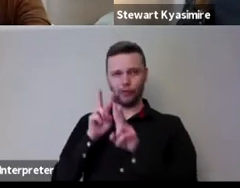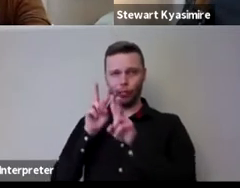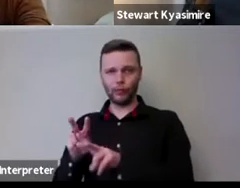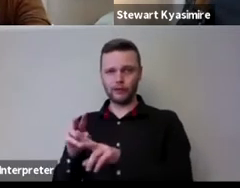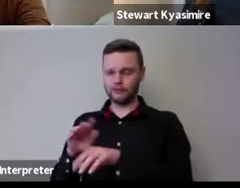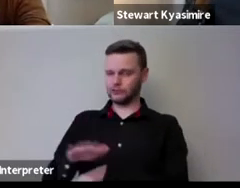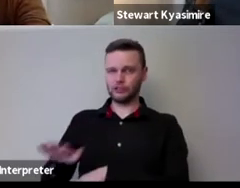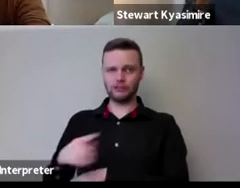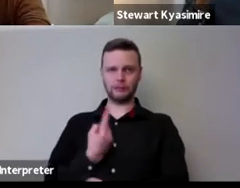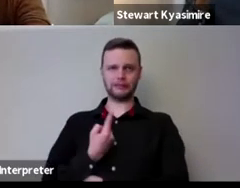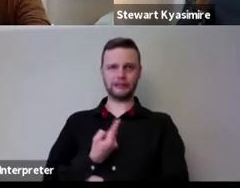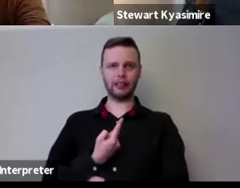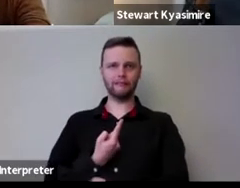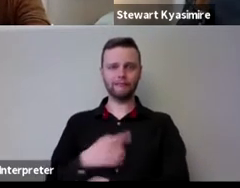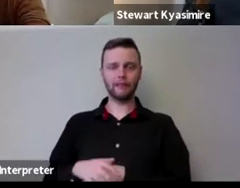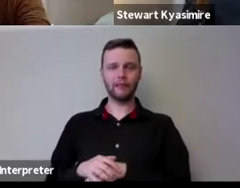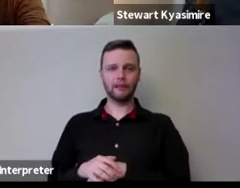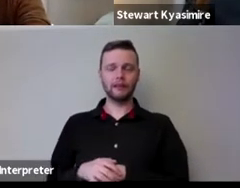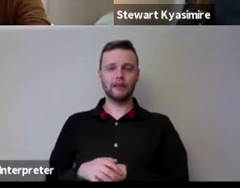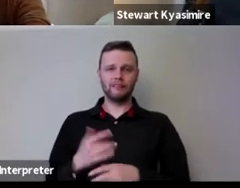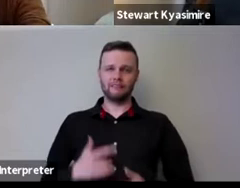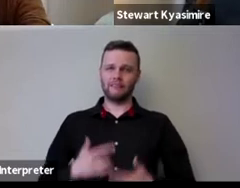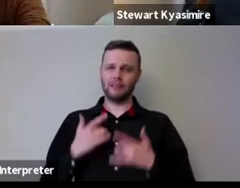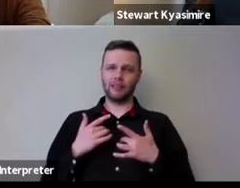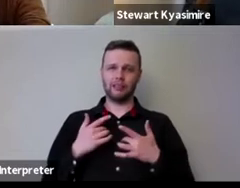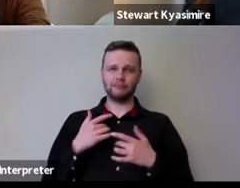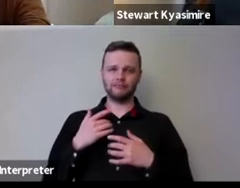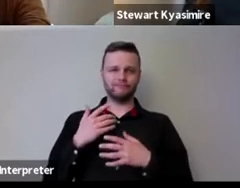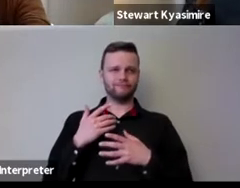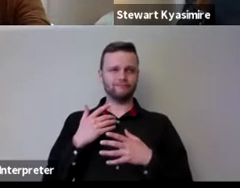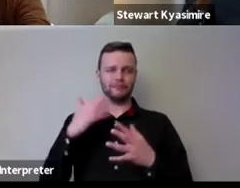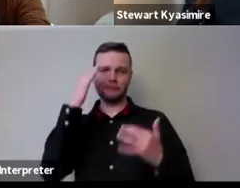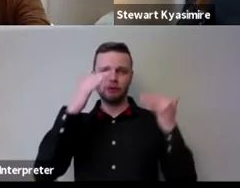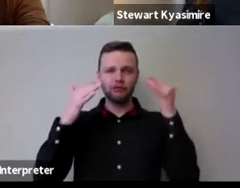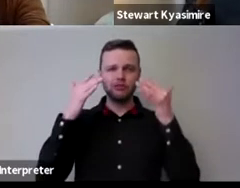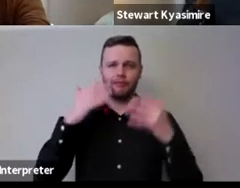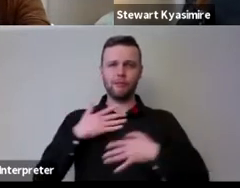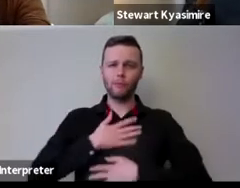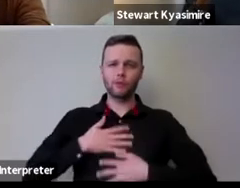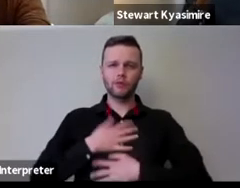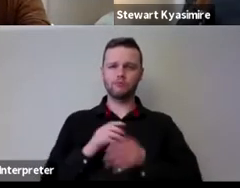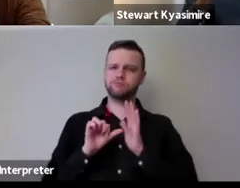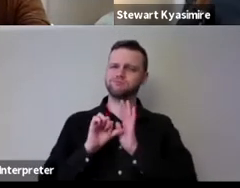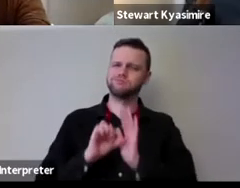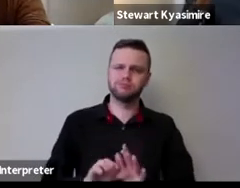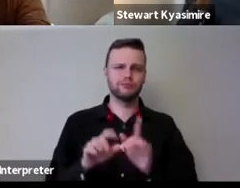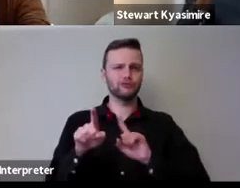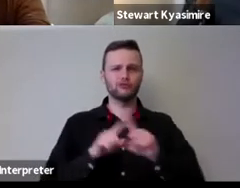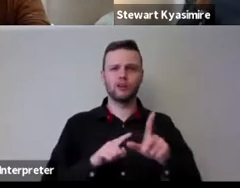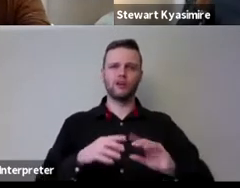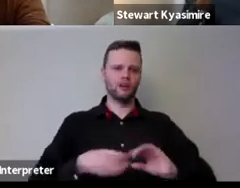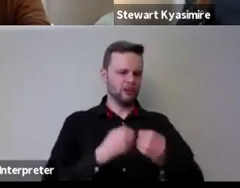and the only adult in my house it became spiritually and emotionally just really difficult to make anything